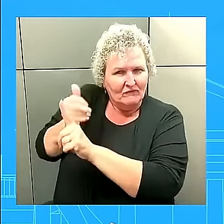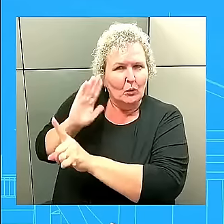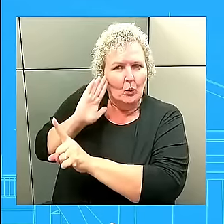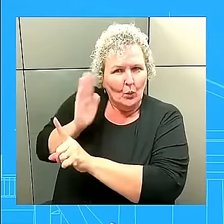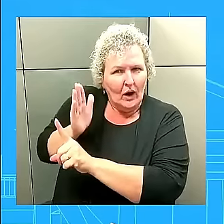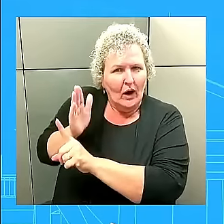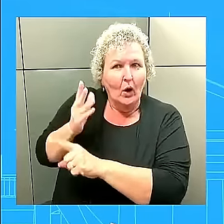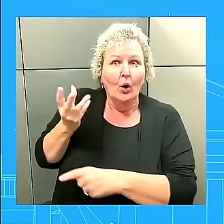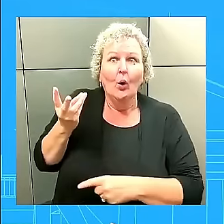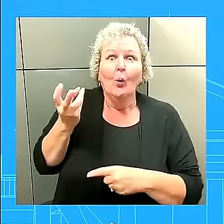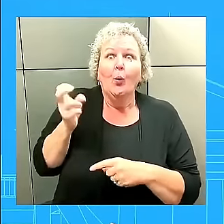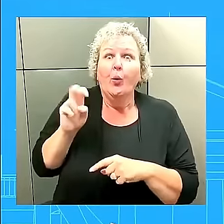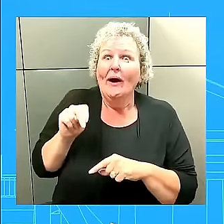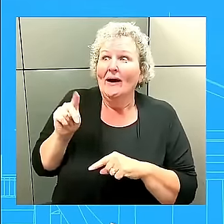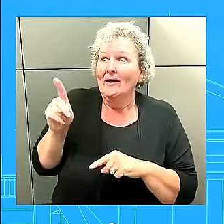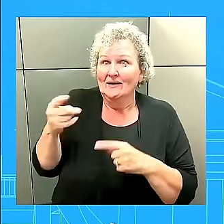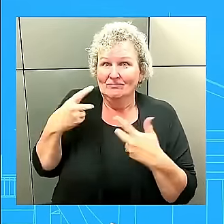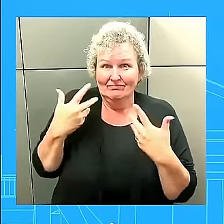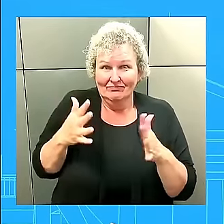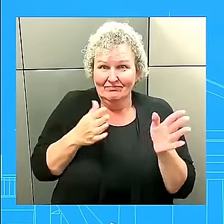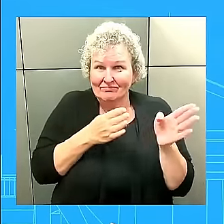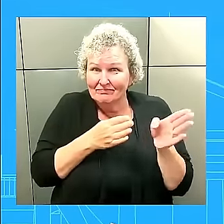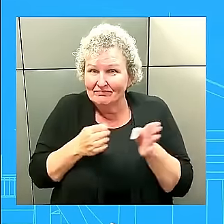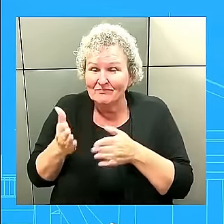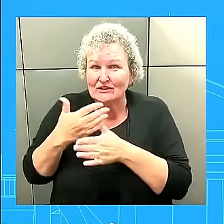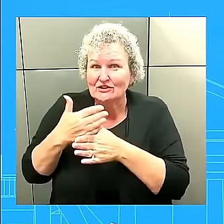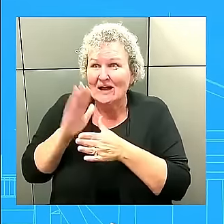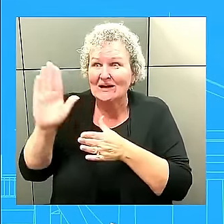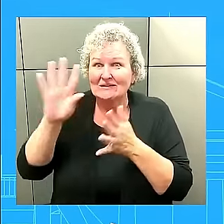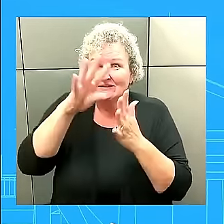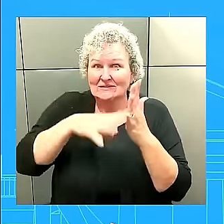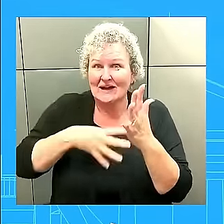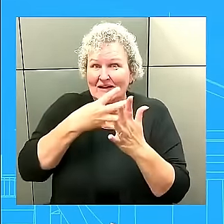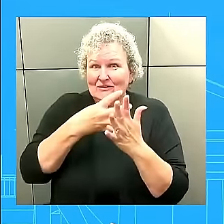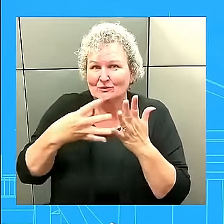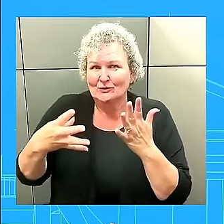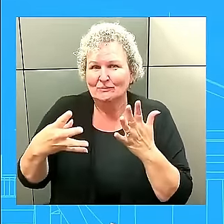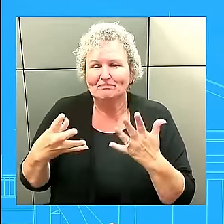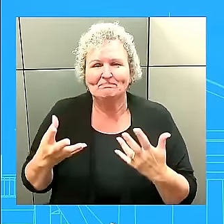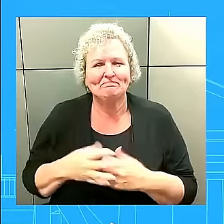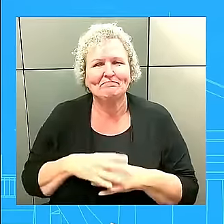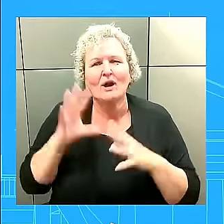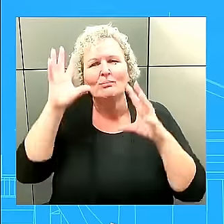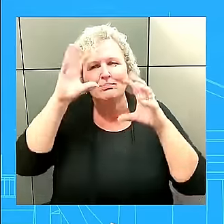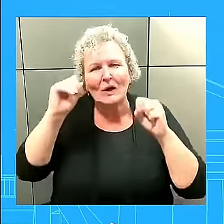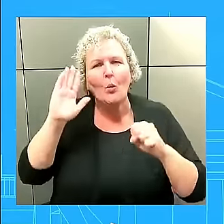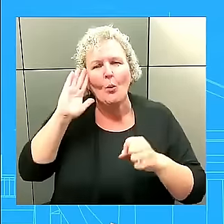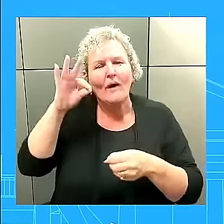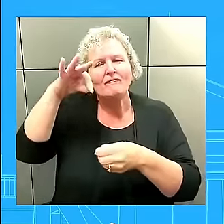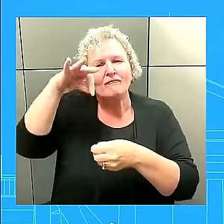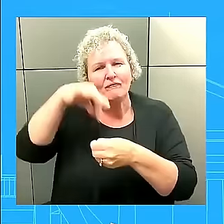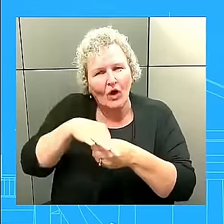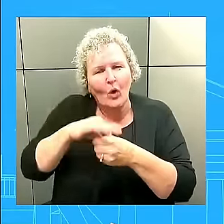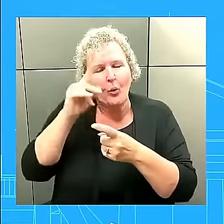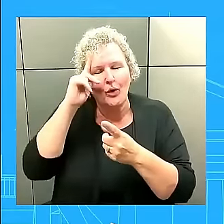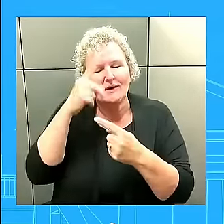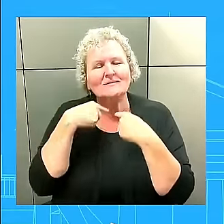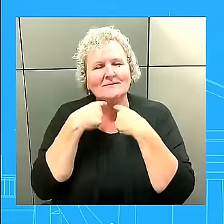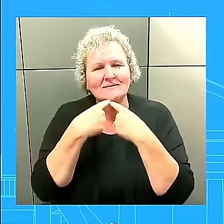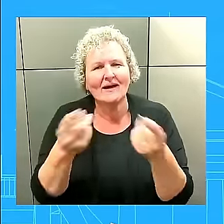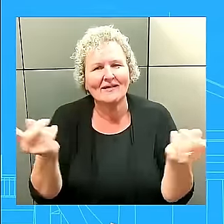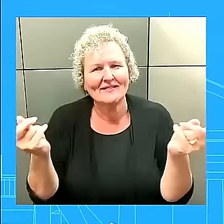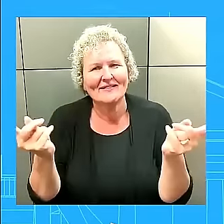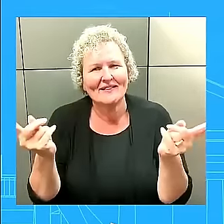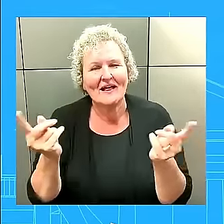the president can't just go vote for you guys not to know, right? So you guys follow him wherever he is, which is good, which is a good thing. Go ahead.